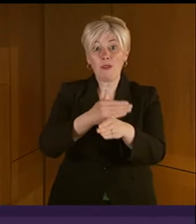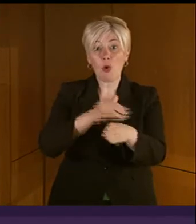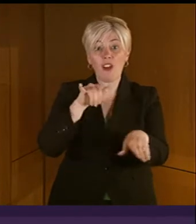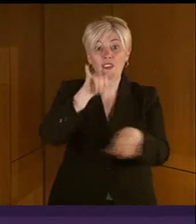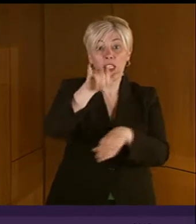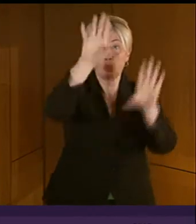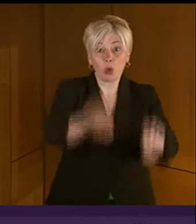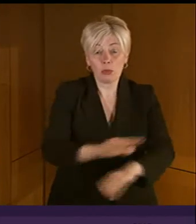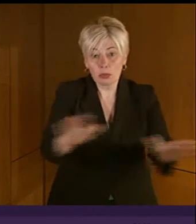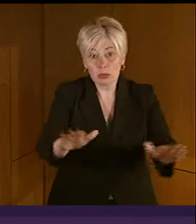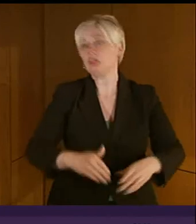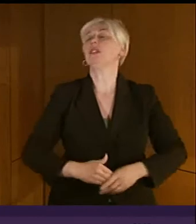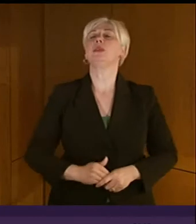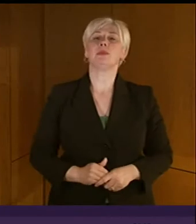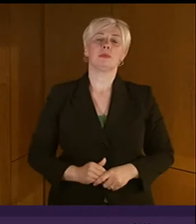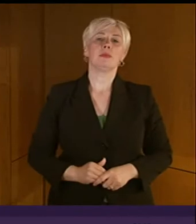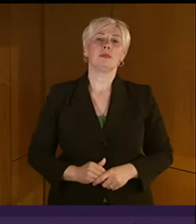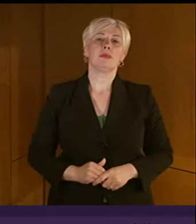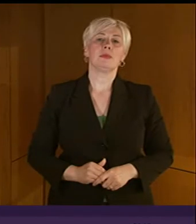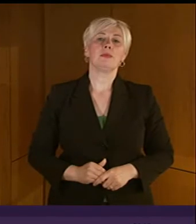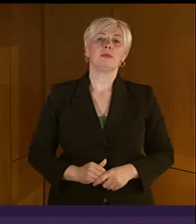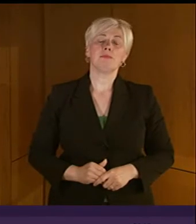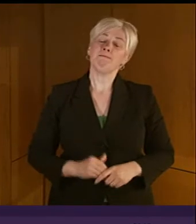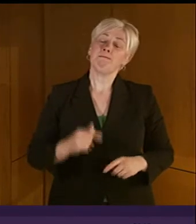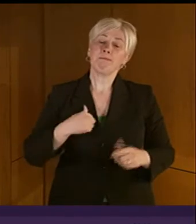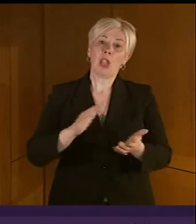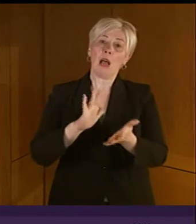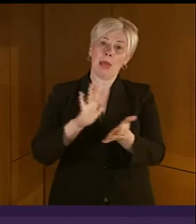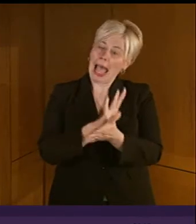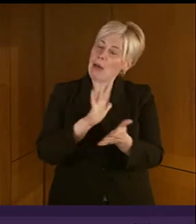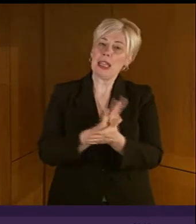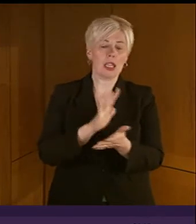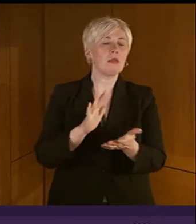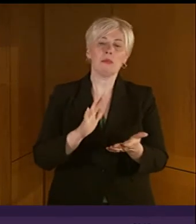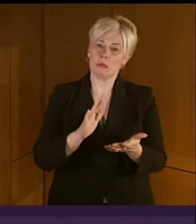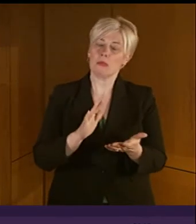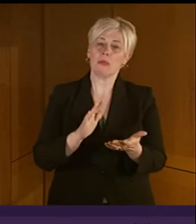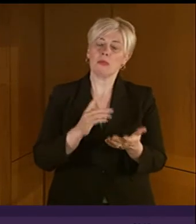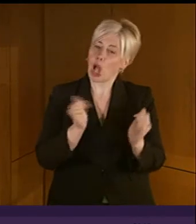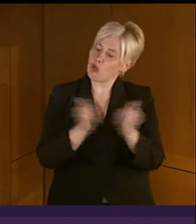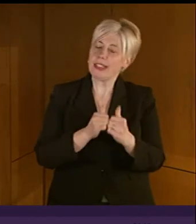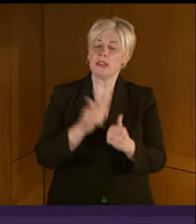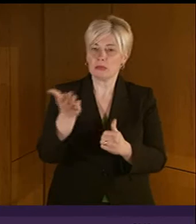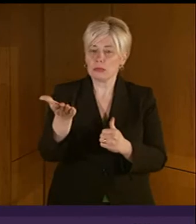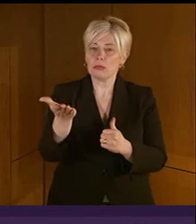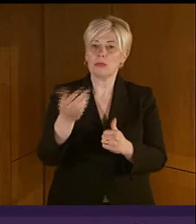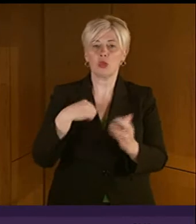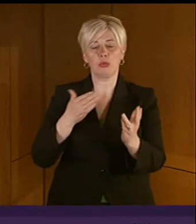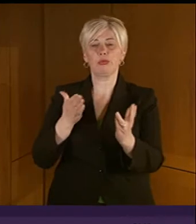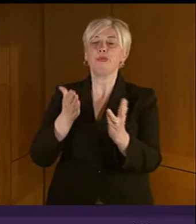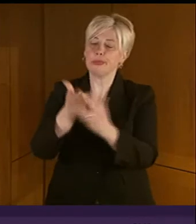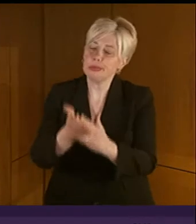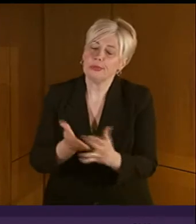Minister? I am more than happy to agree to that intervention.